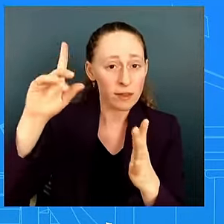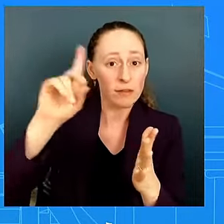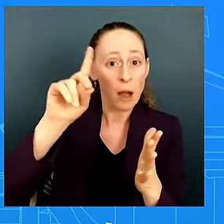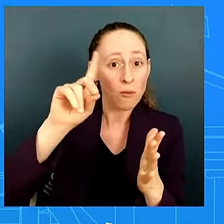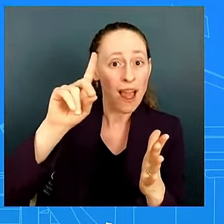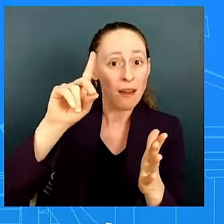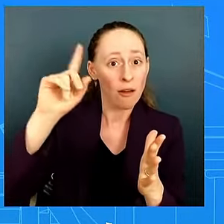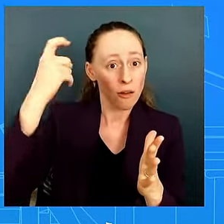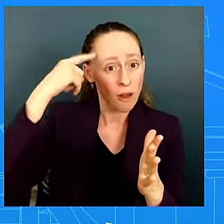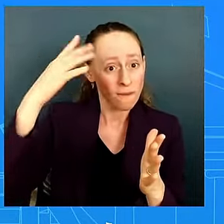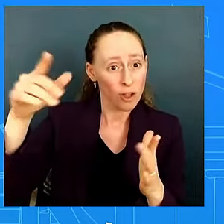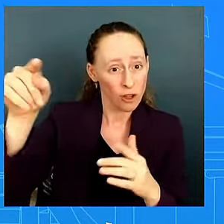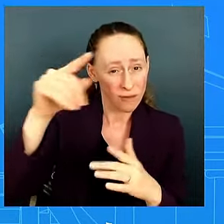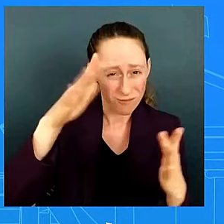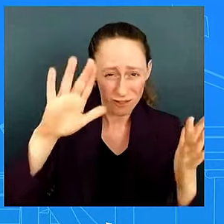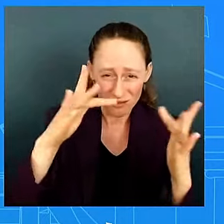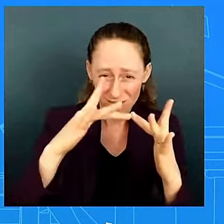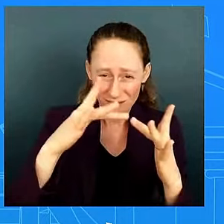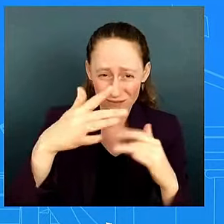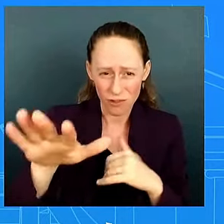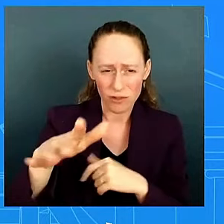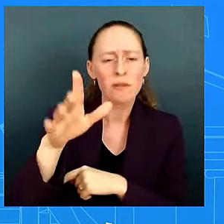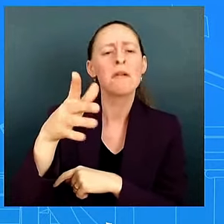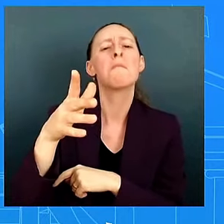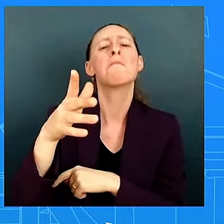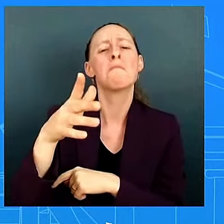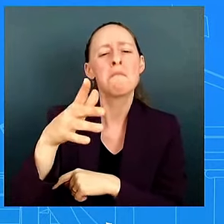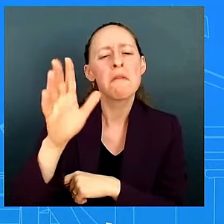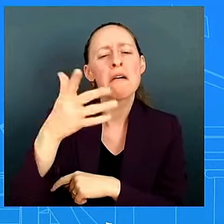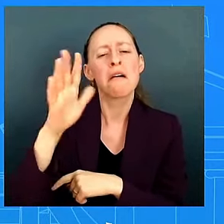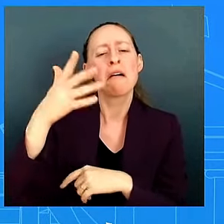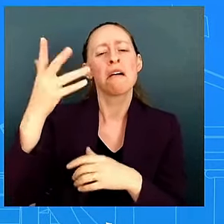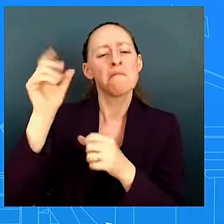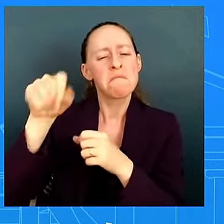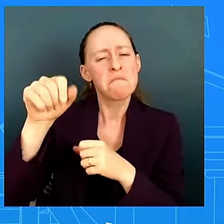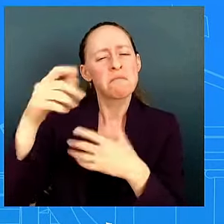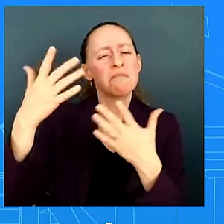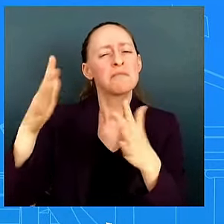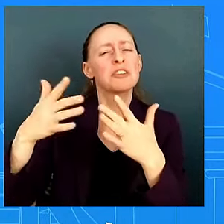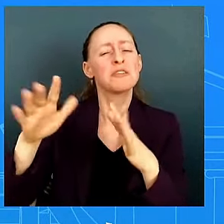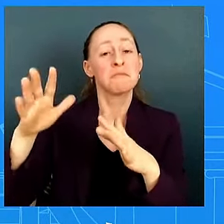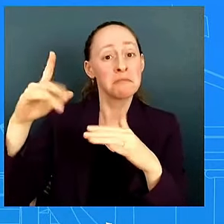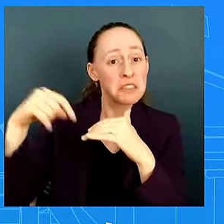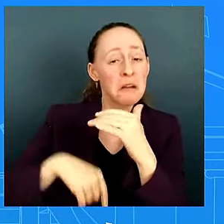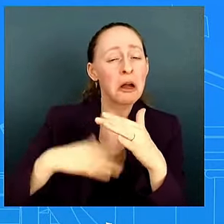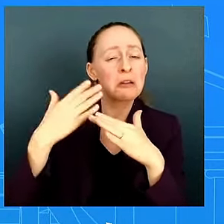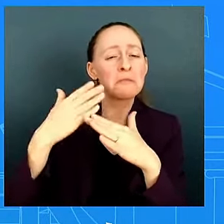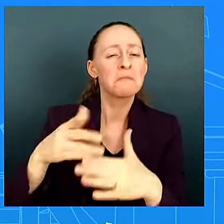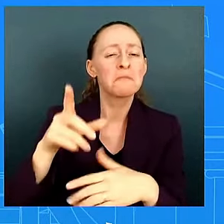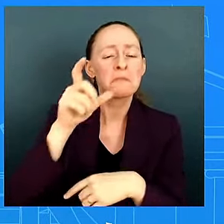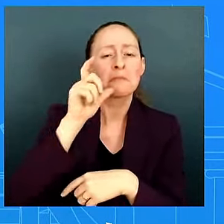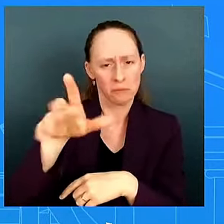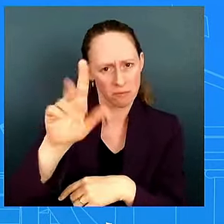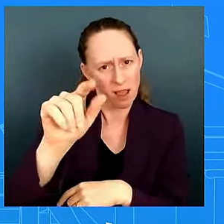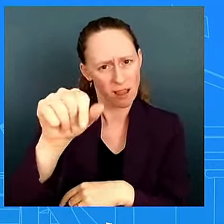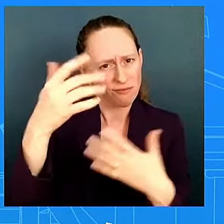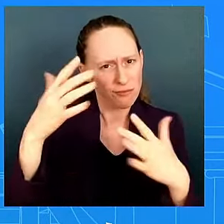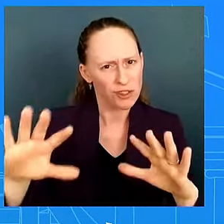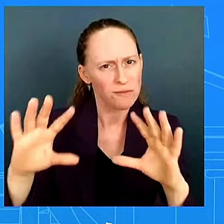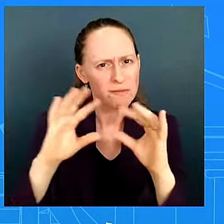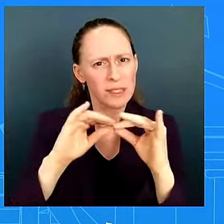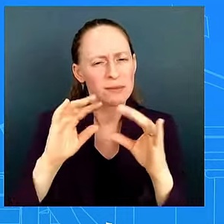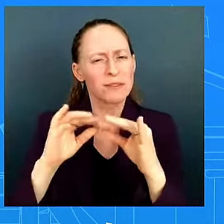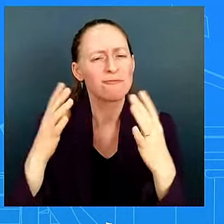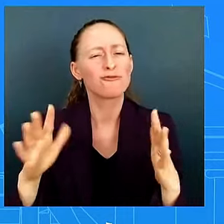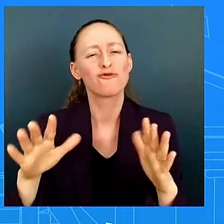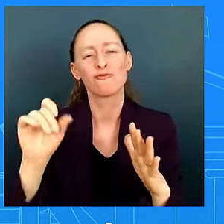was floating out there uh and i know it was uh and we just wanted to confirm that uh that we were indeed uh having these